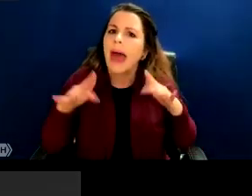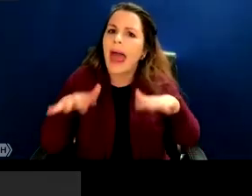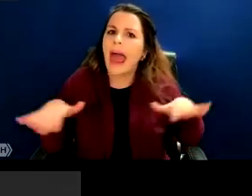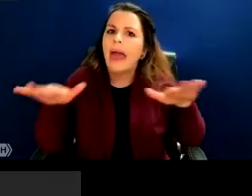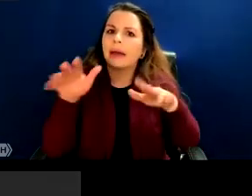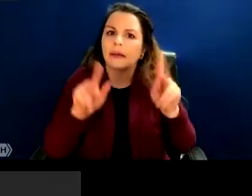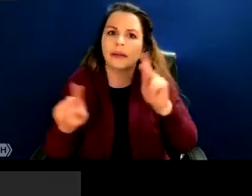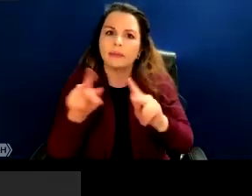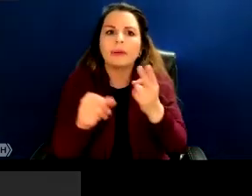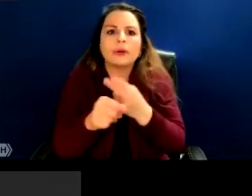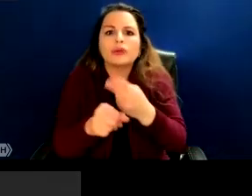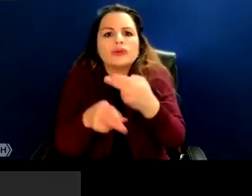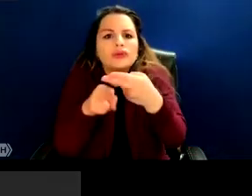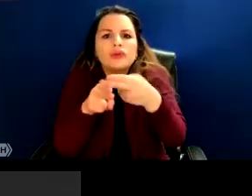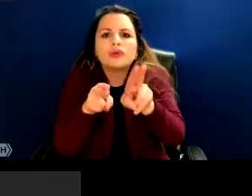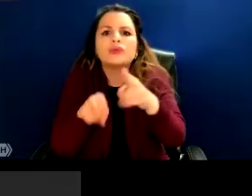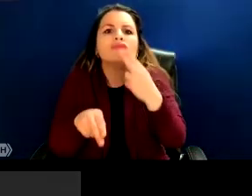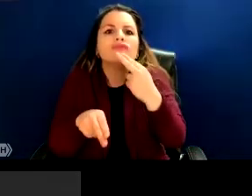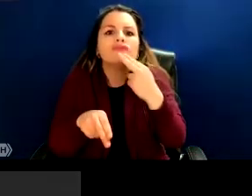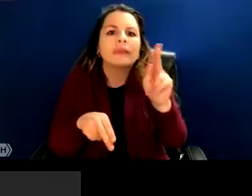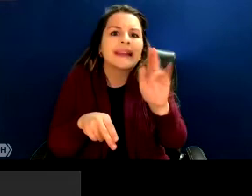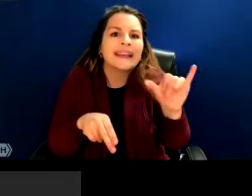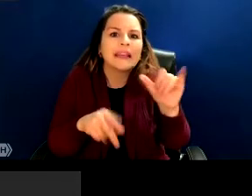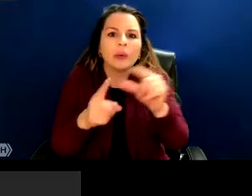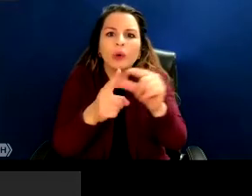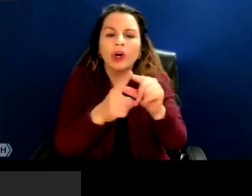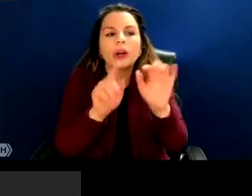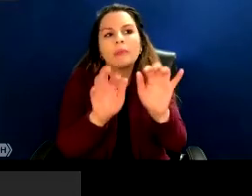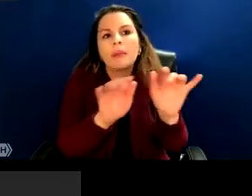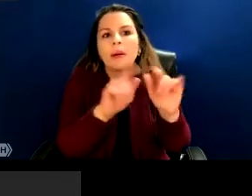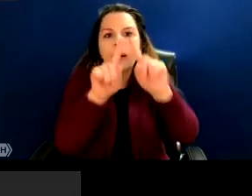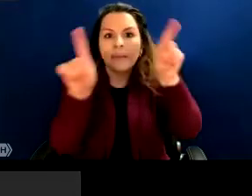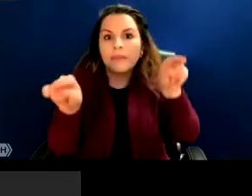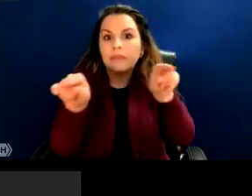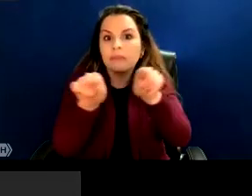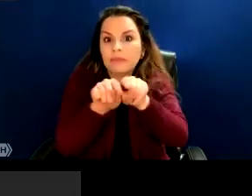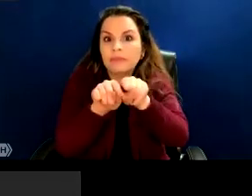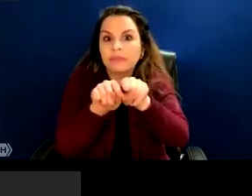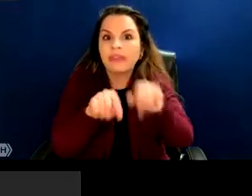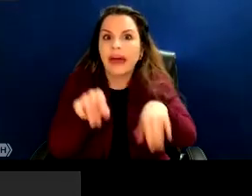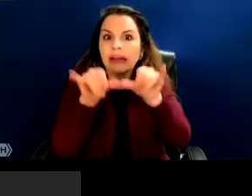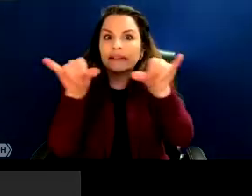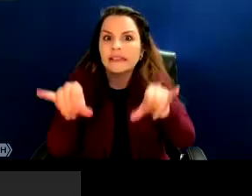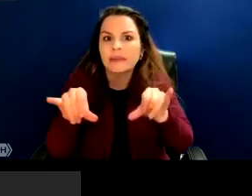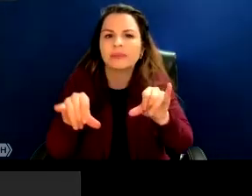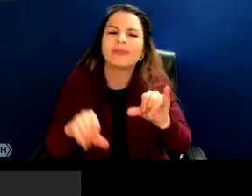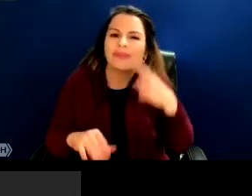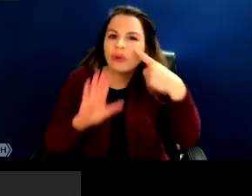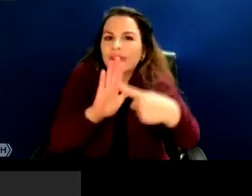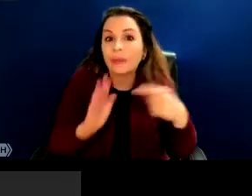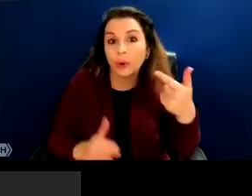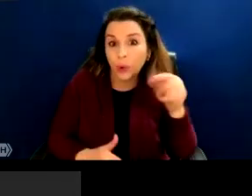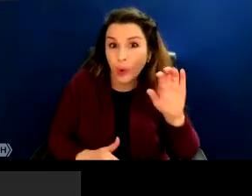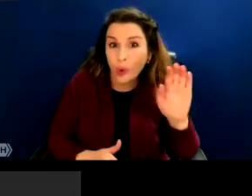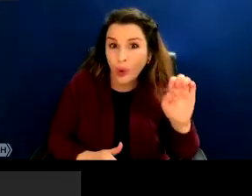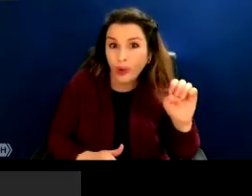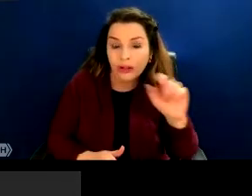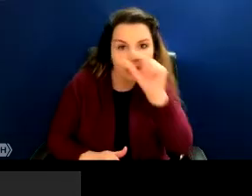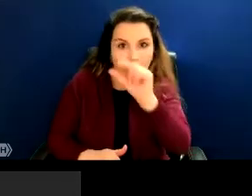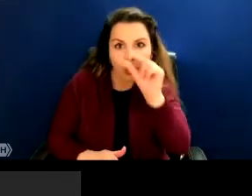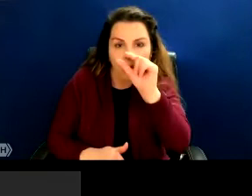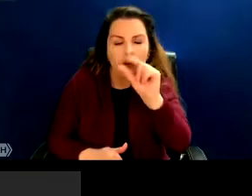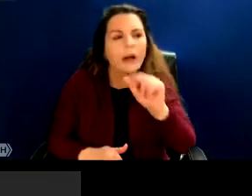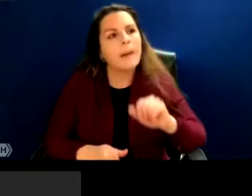people use very few keywords that they enter into these kind of opaque systems. And then they